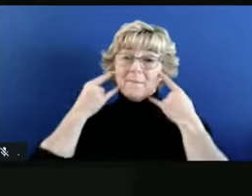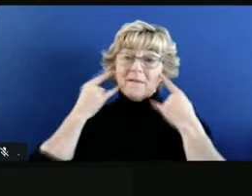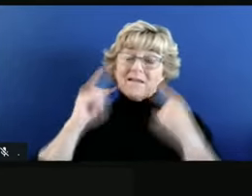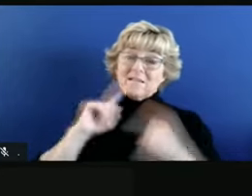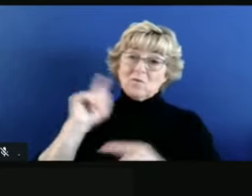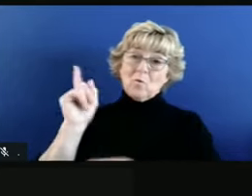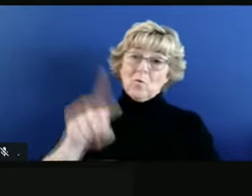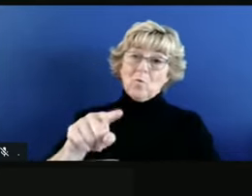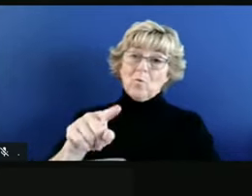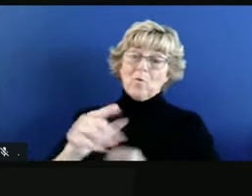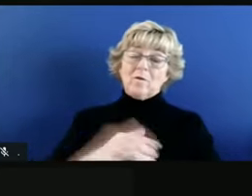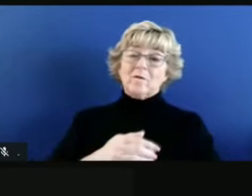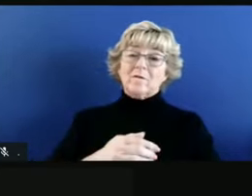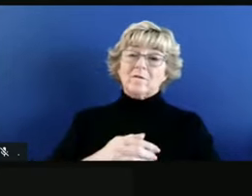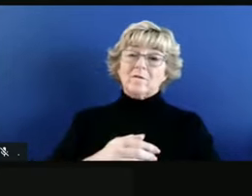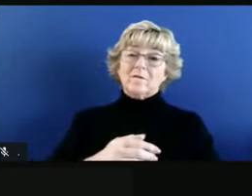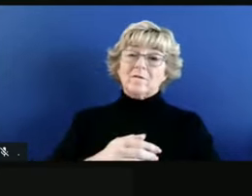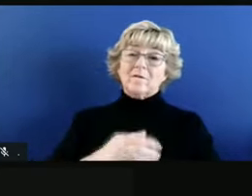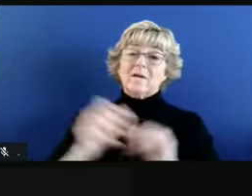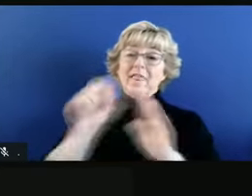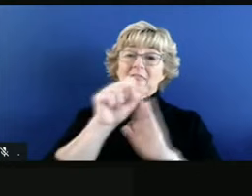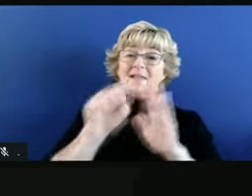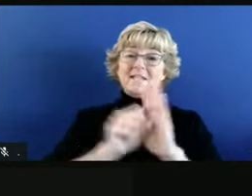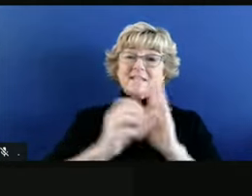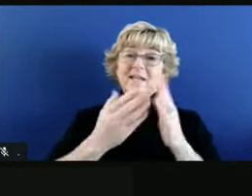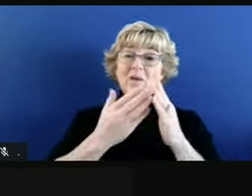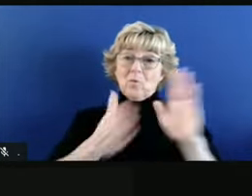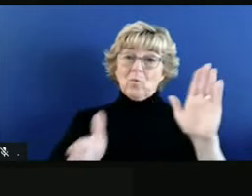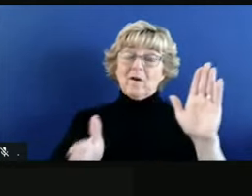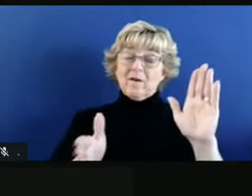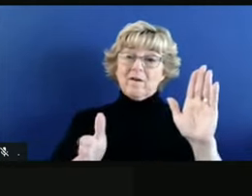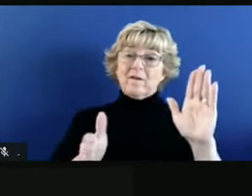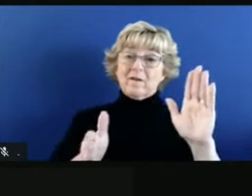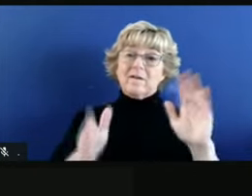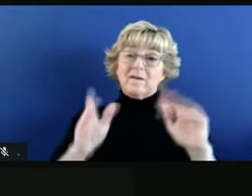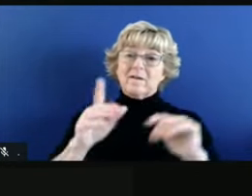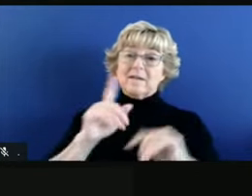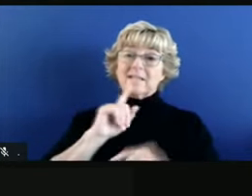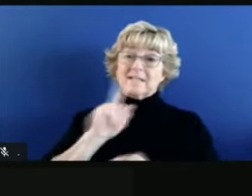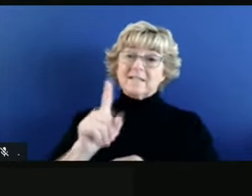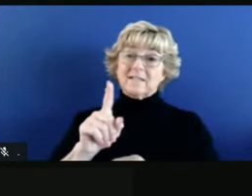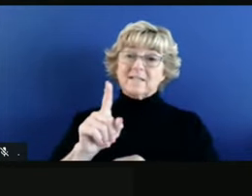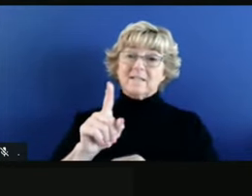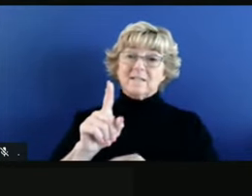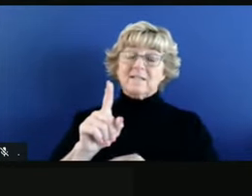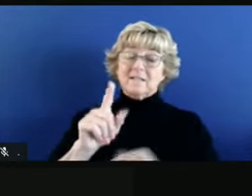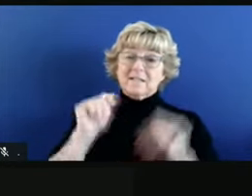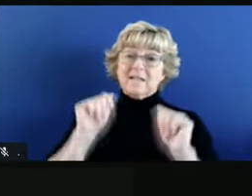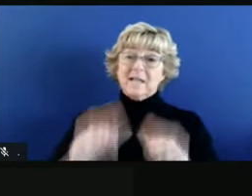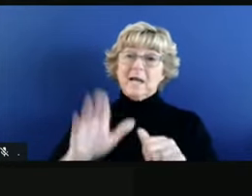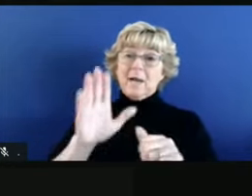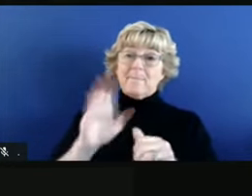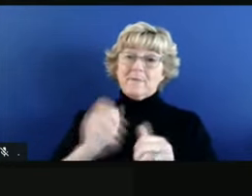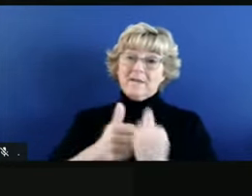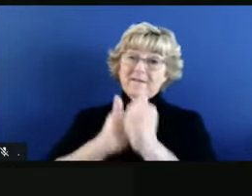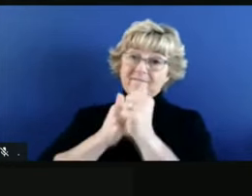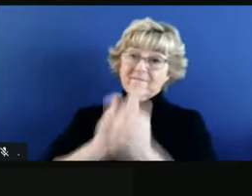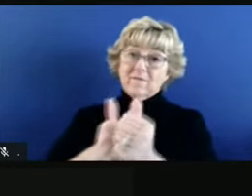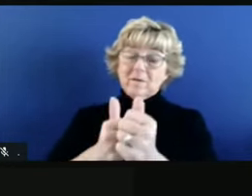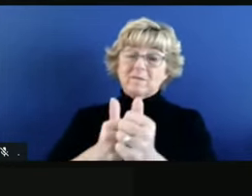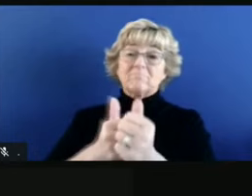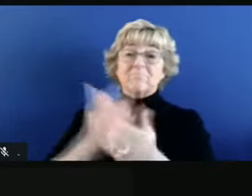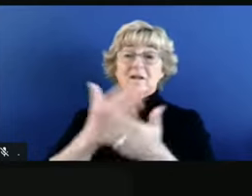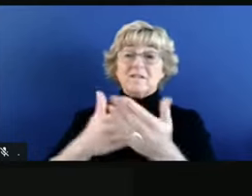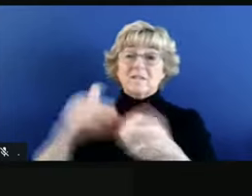the statewide mask order, is indeed enforceable, that some local